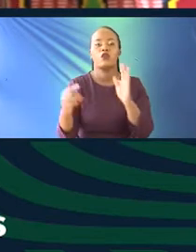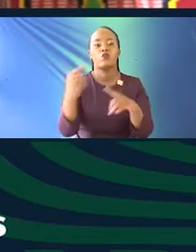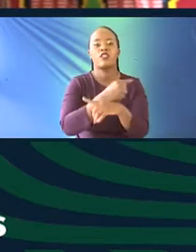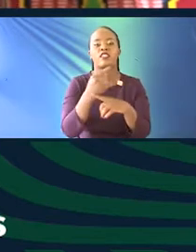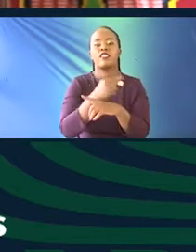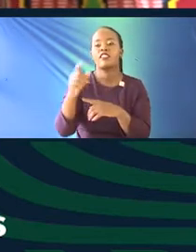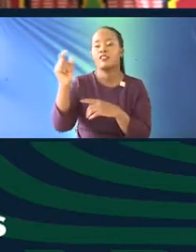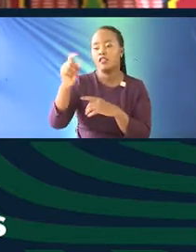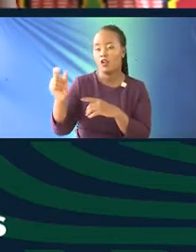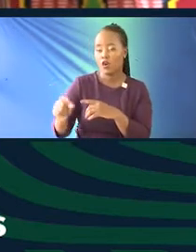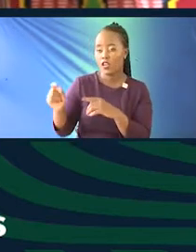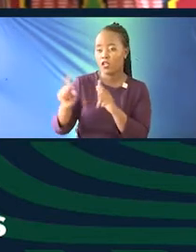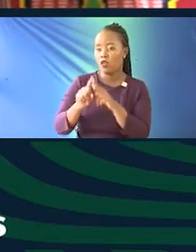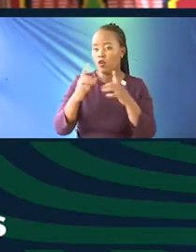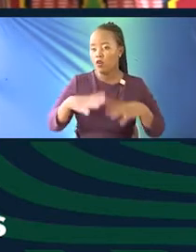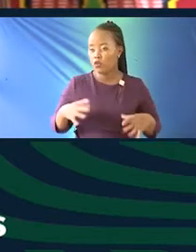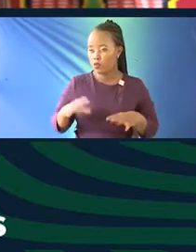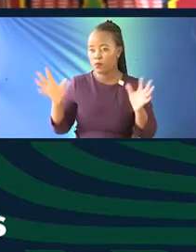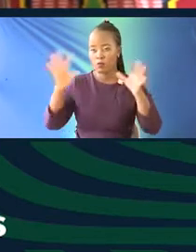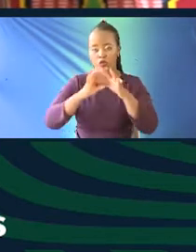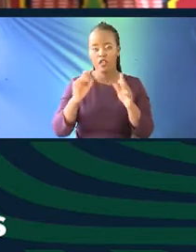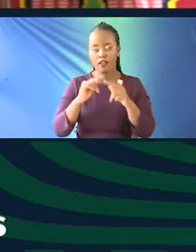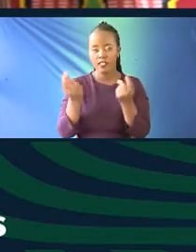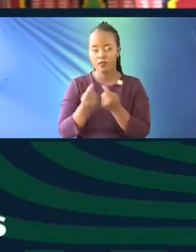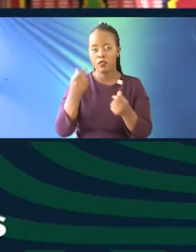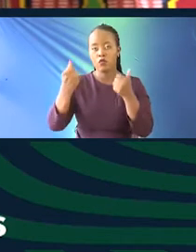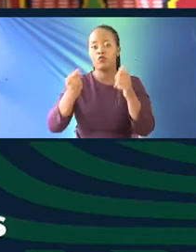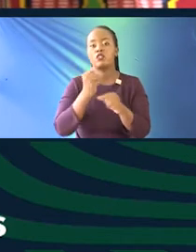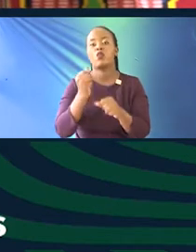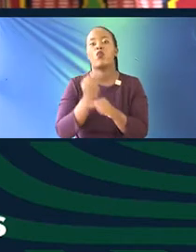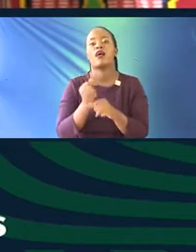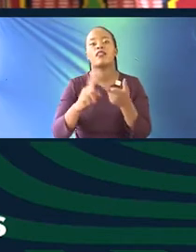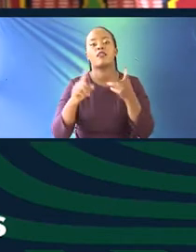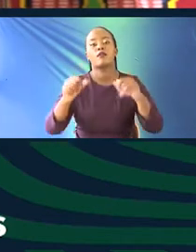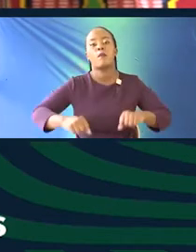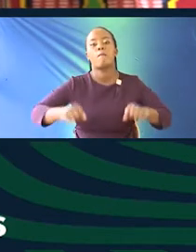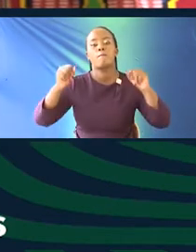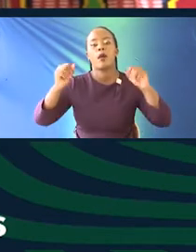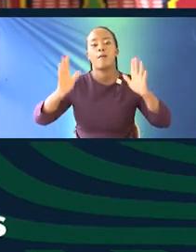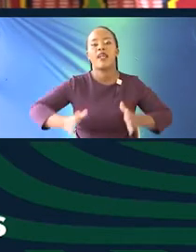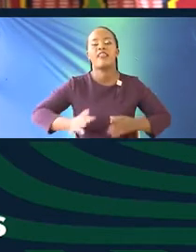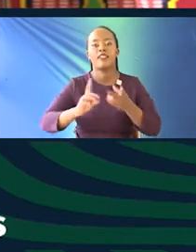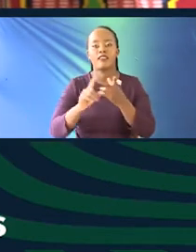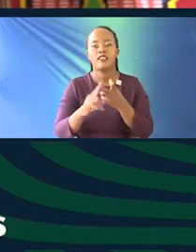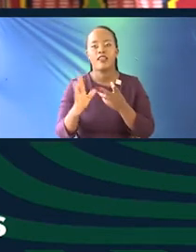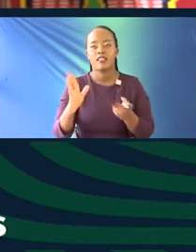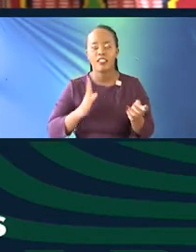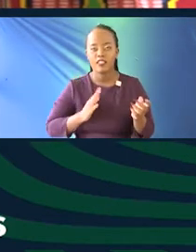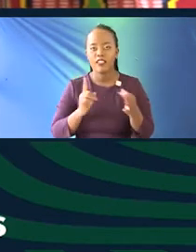and some of those people also join our team. So they're working as facility managers, as security